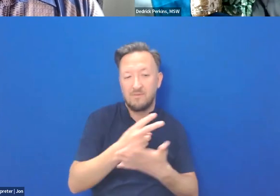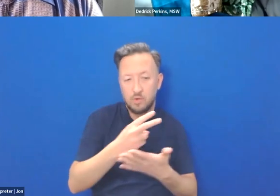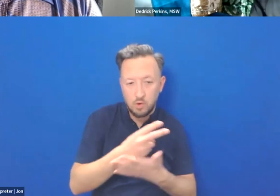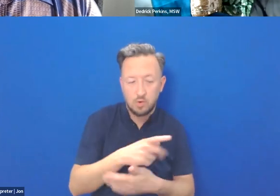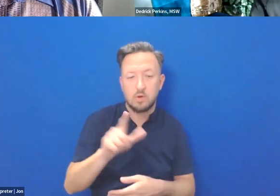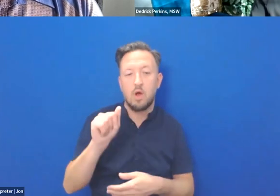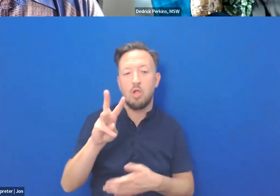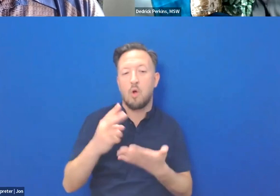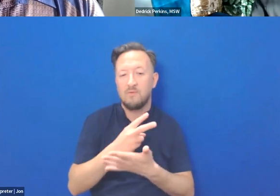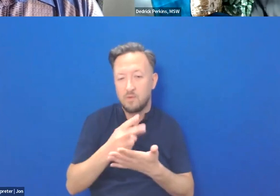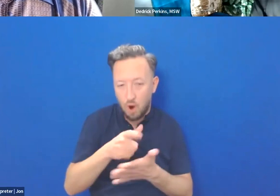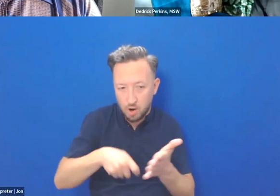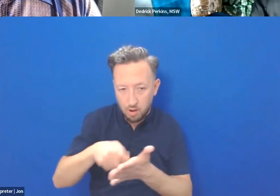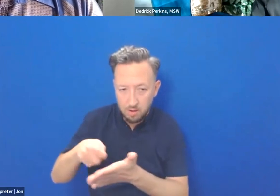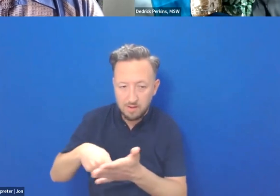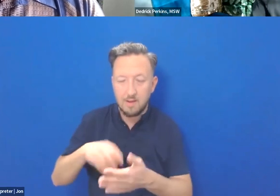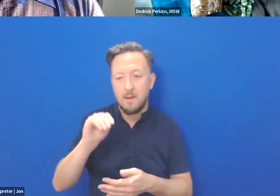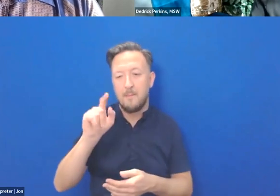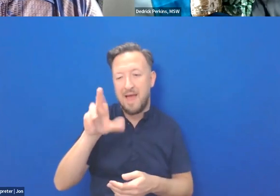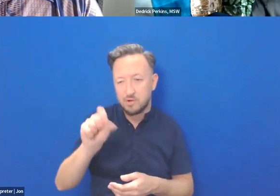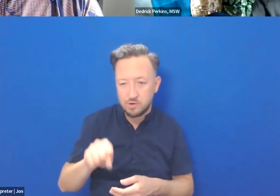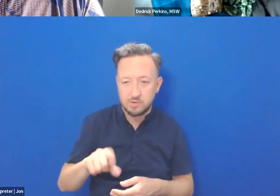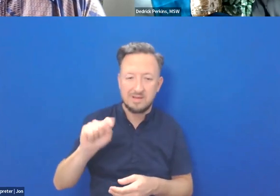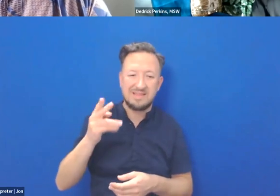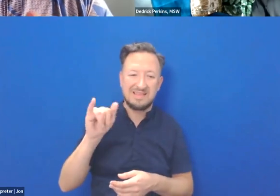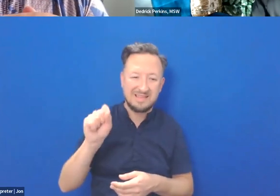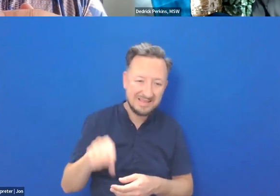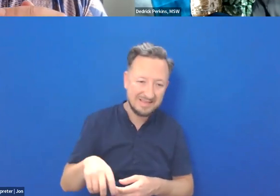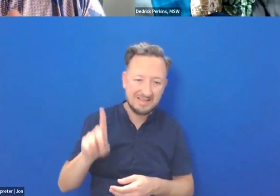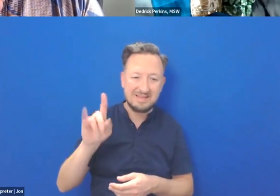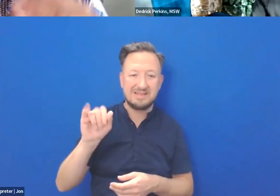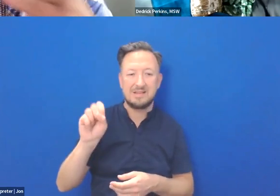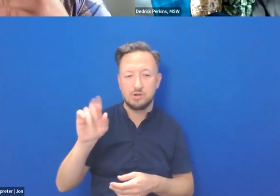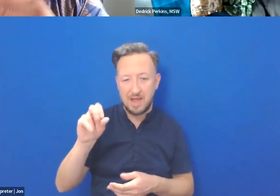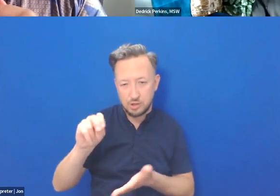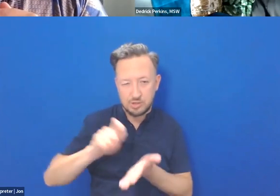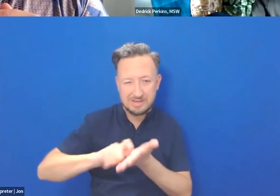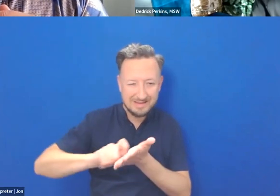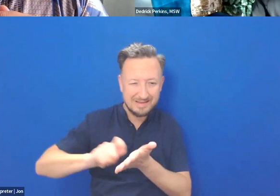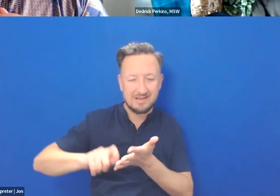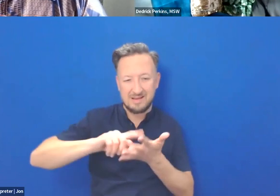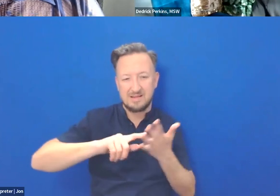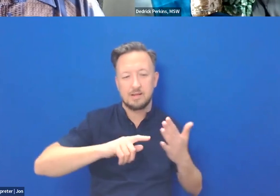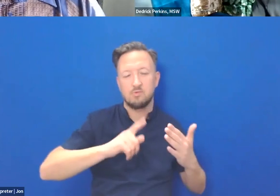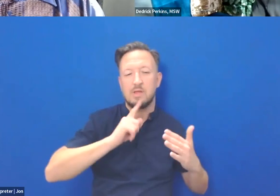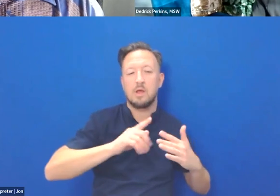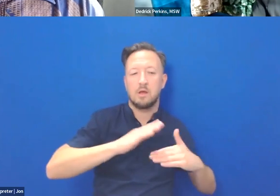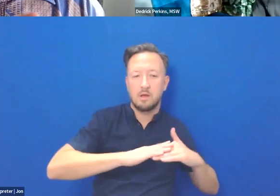master's thesis, doctor dissertations, publications. So it's basically a scaffolding. Right. Right.